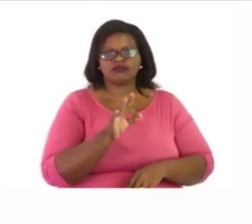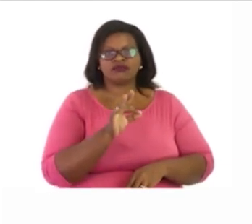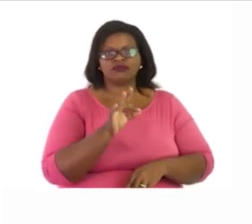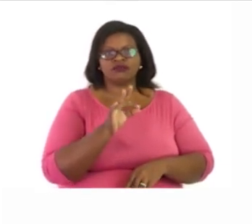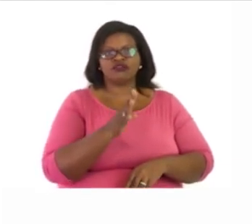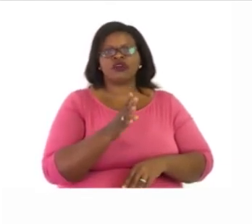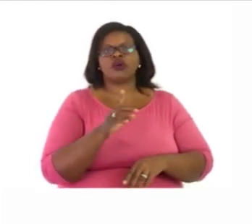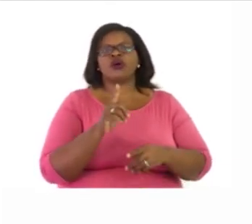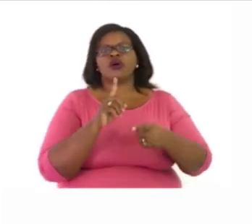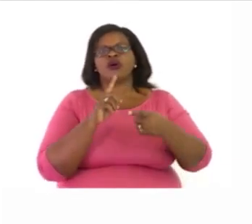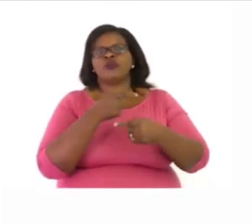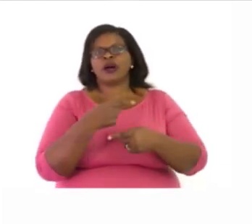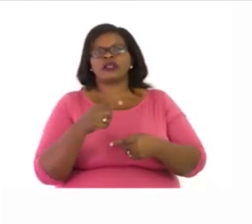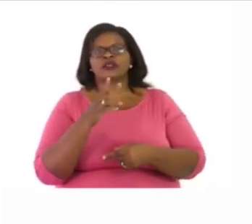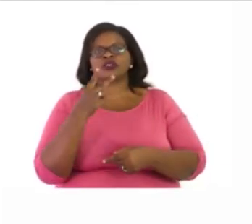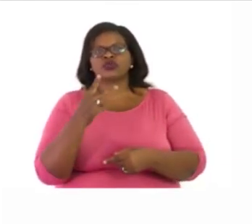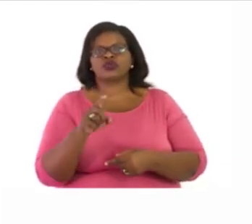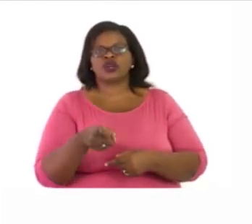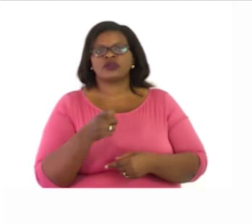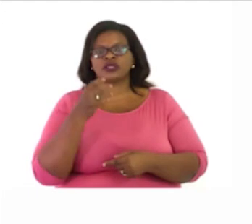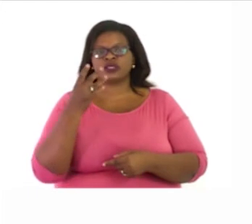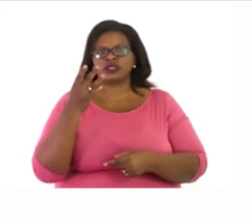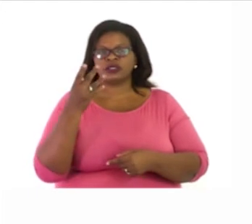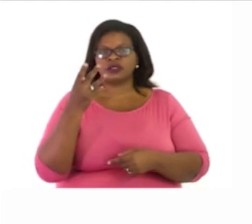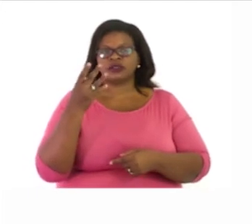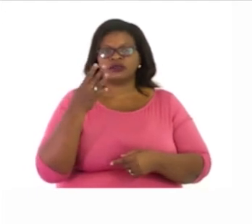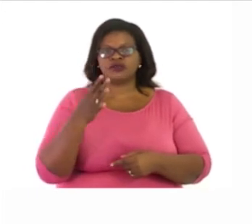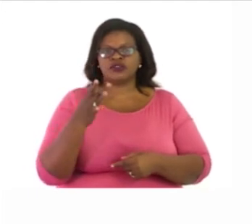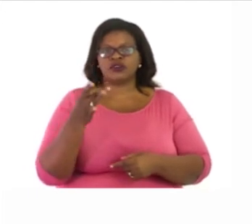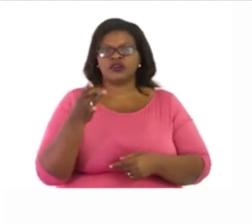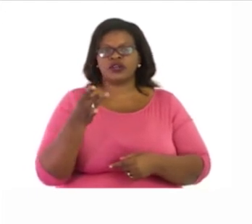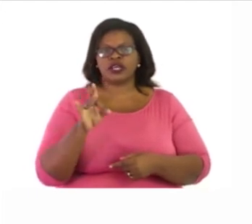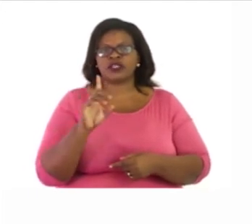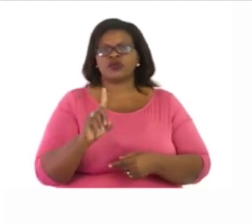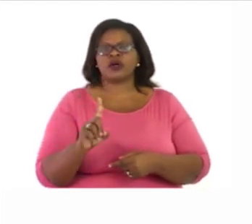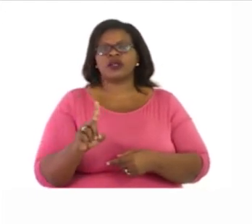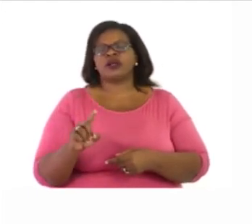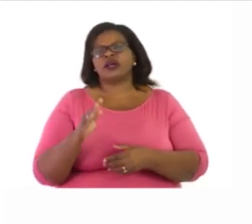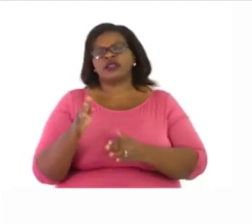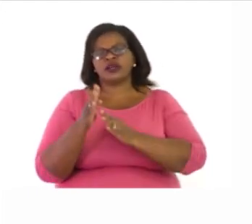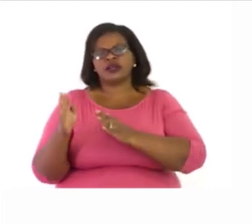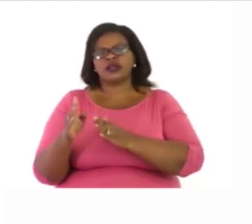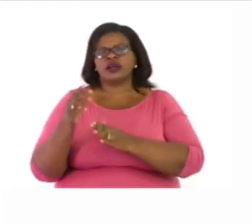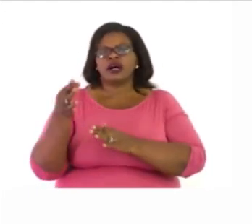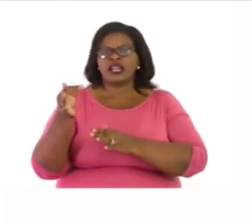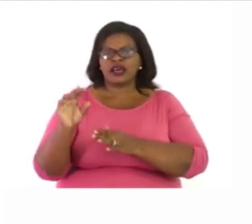.2, 9,065 minus 8,744.